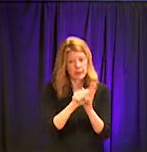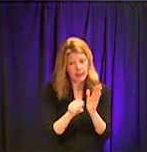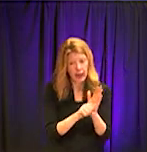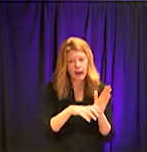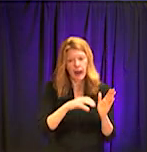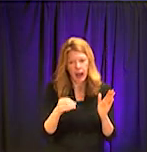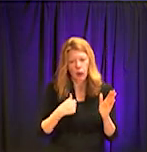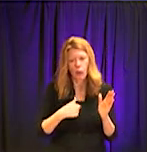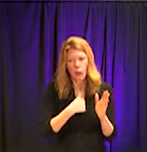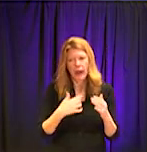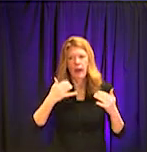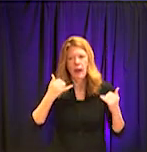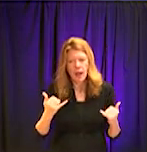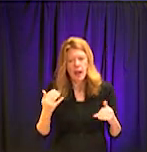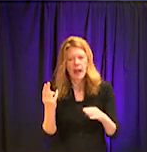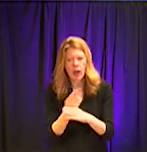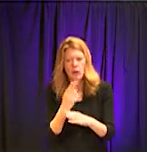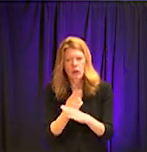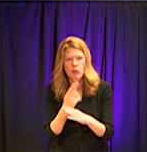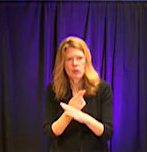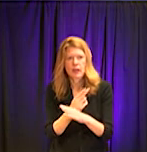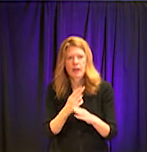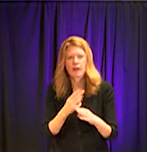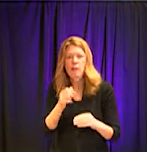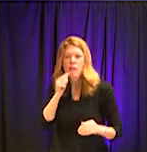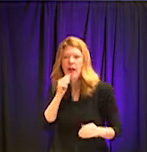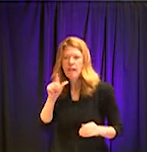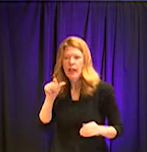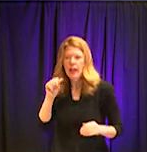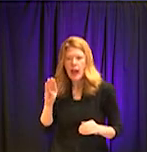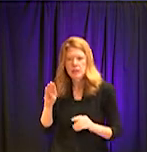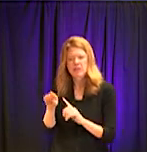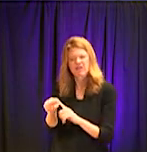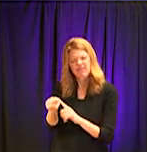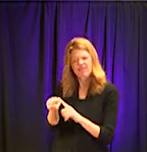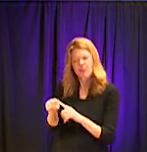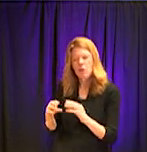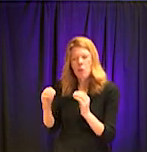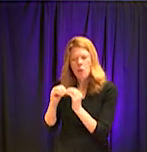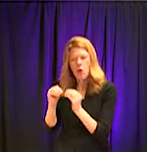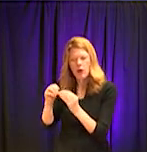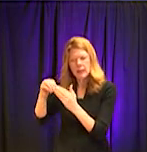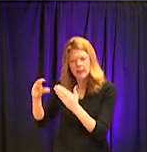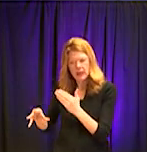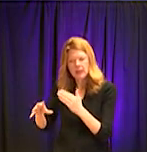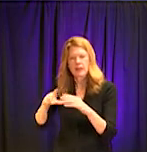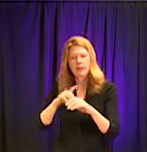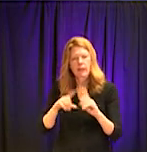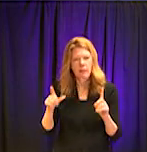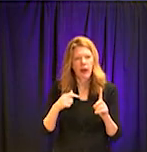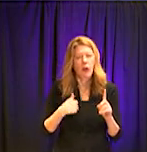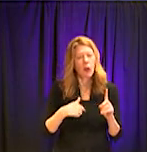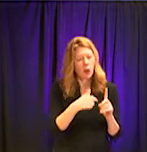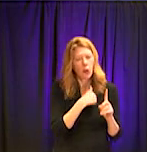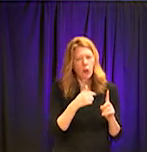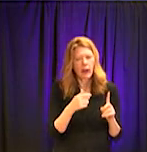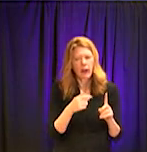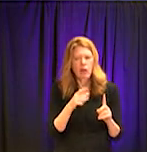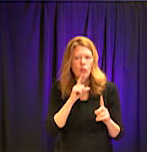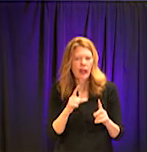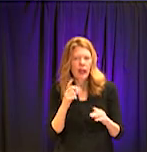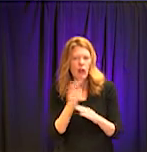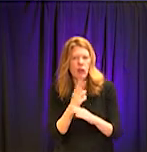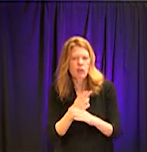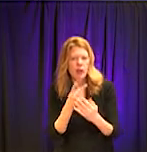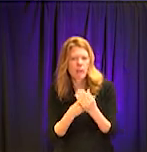It's just, you know, at an expense. So we're, you know, it depends on the resources available to the counties. Good. That's a question for the CEO. We'll come back to that a little bit